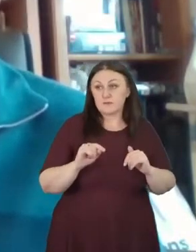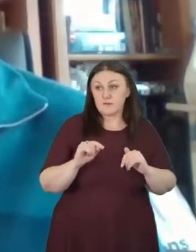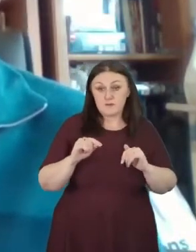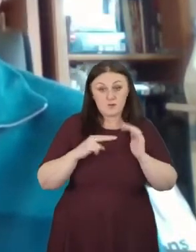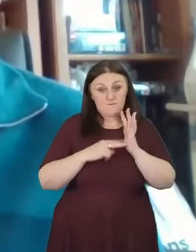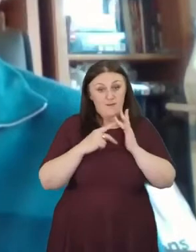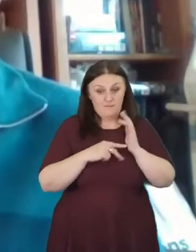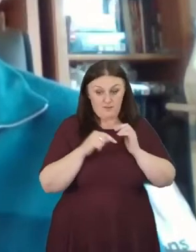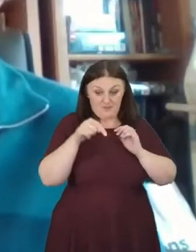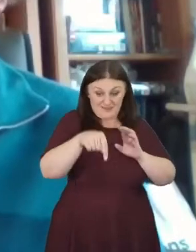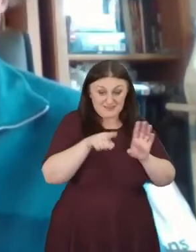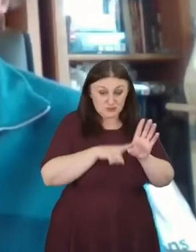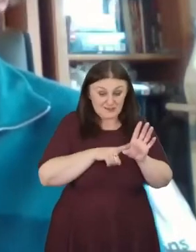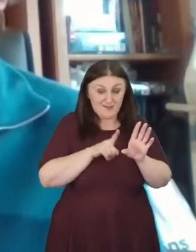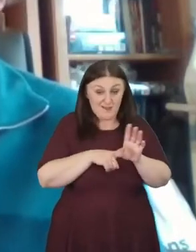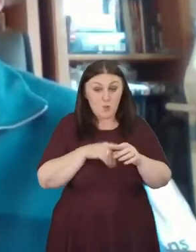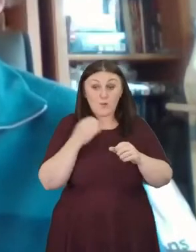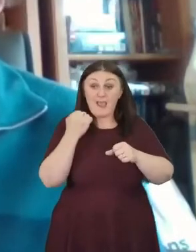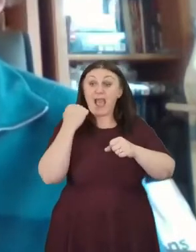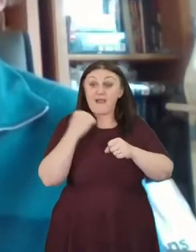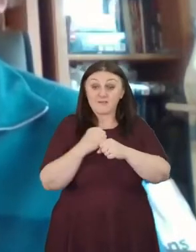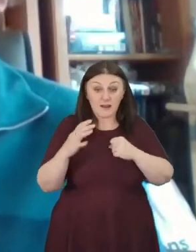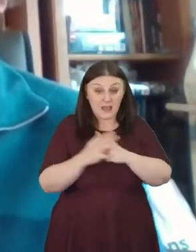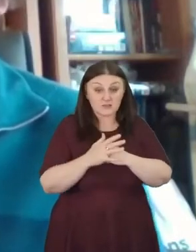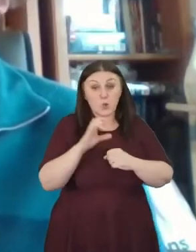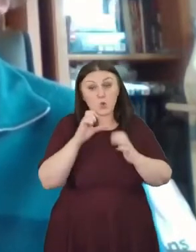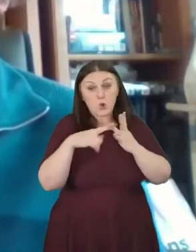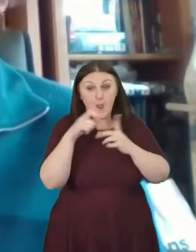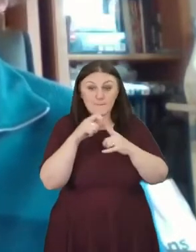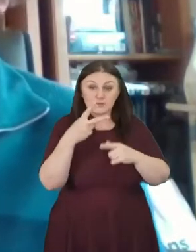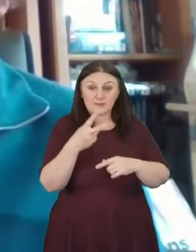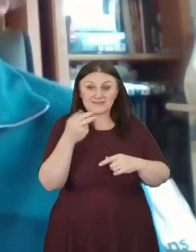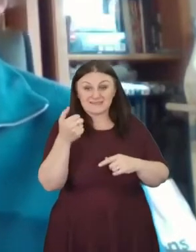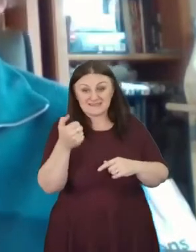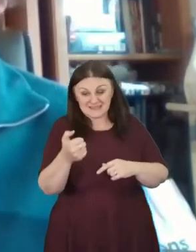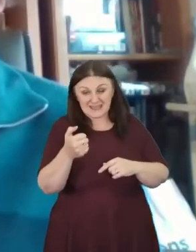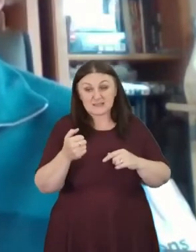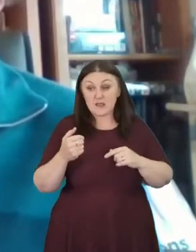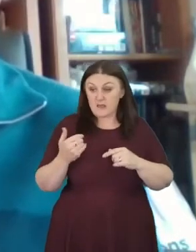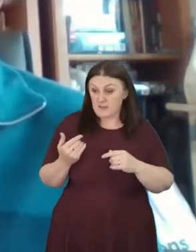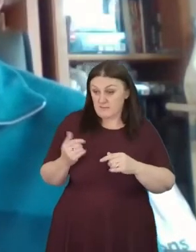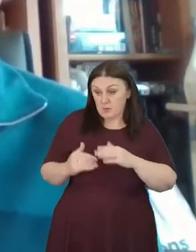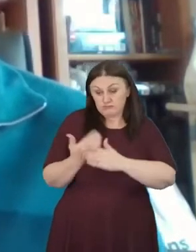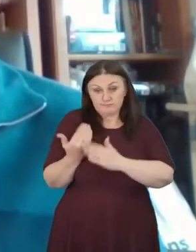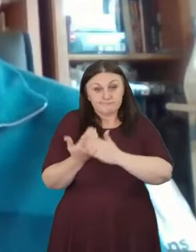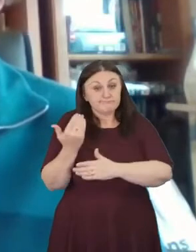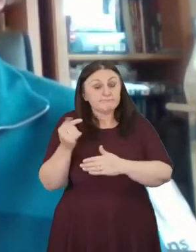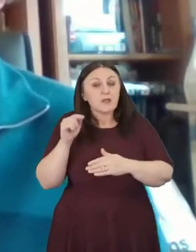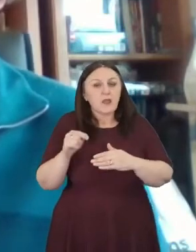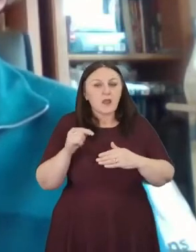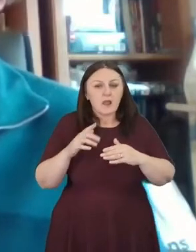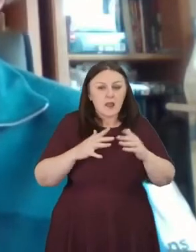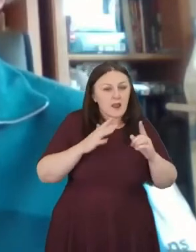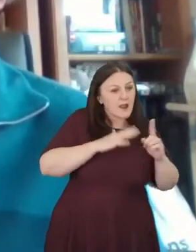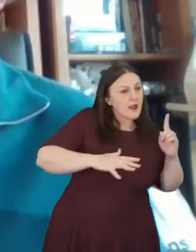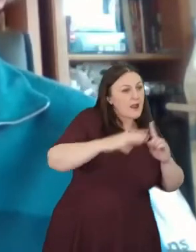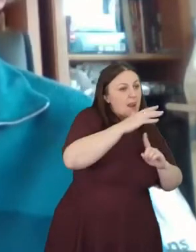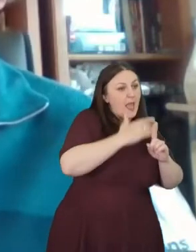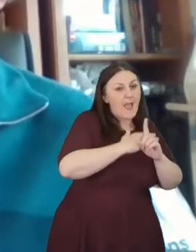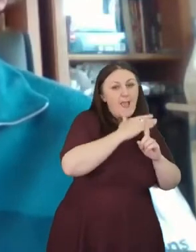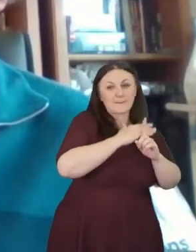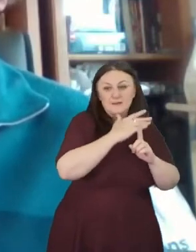world are meeting in Glasgow for COP26, the latest UN climate conference, to try and agree a way forward